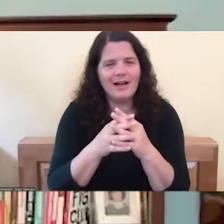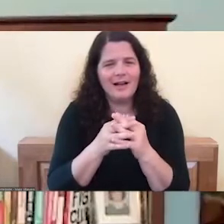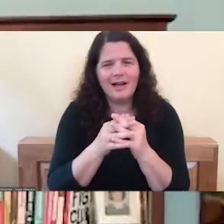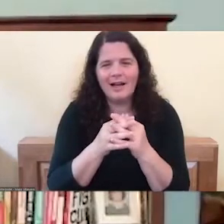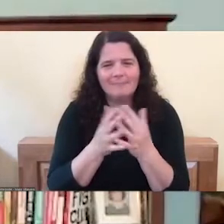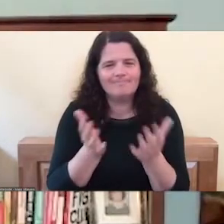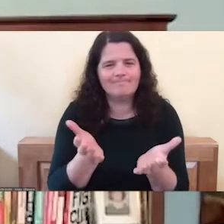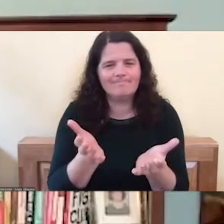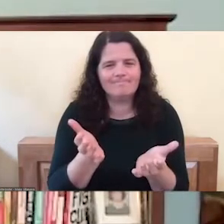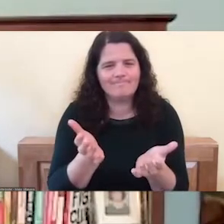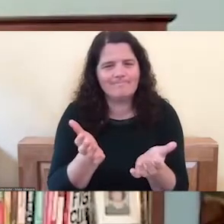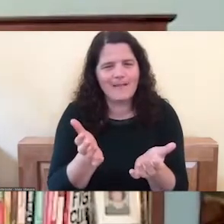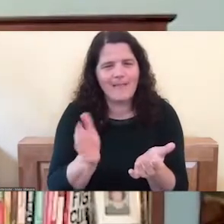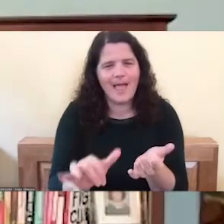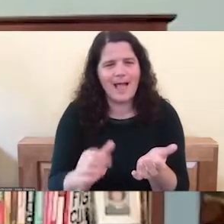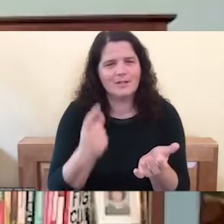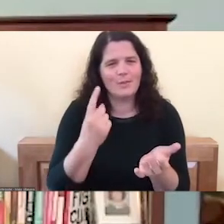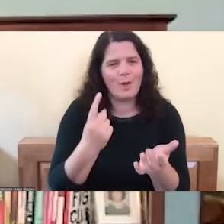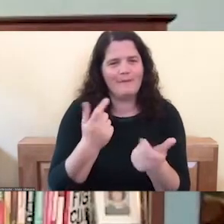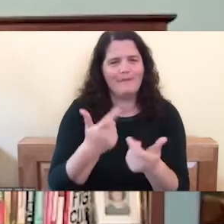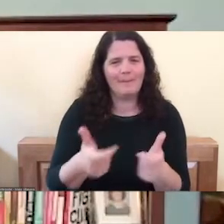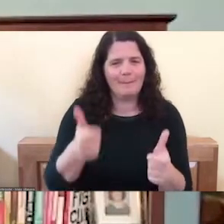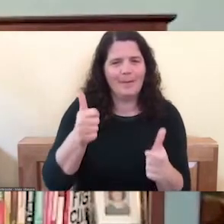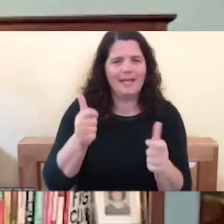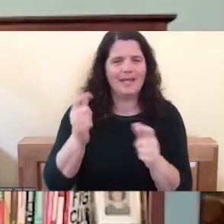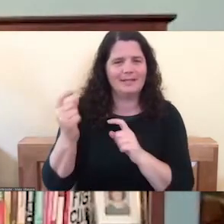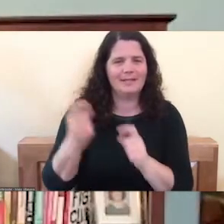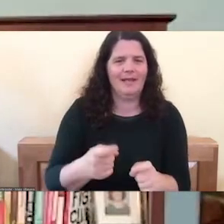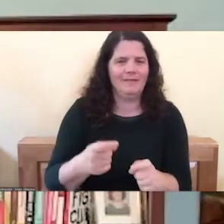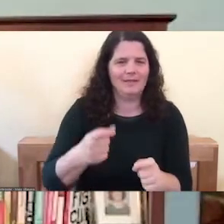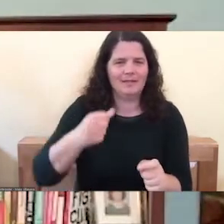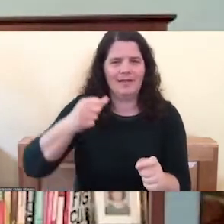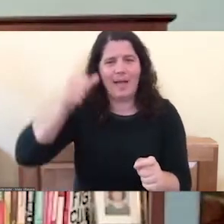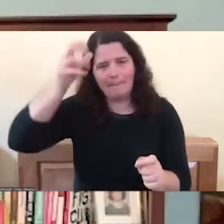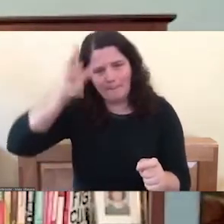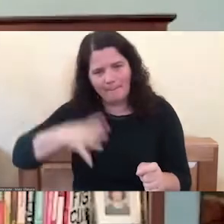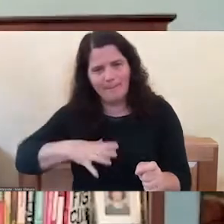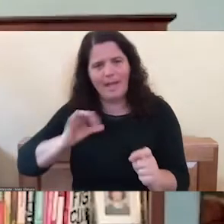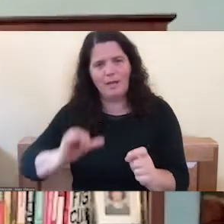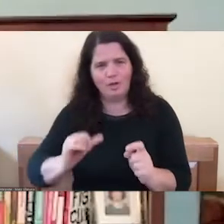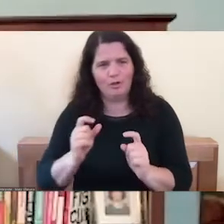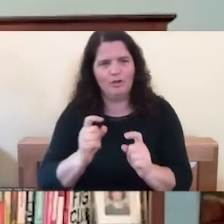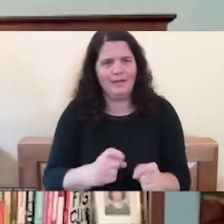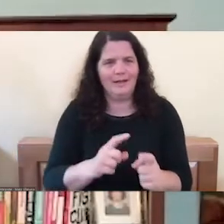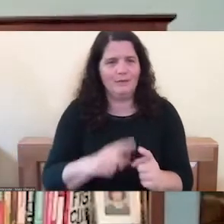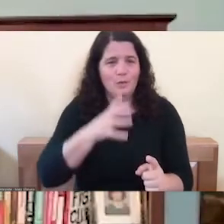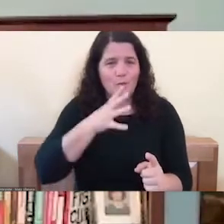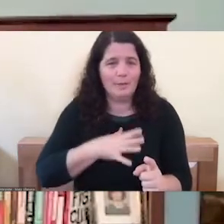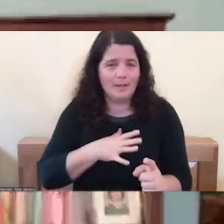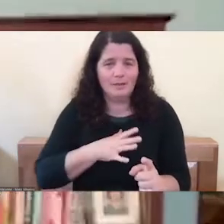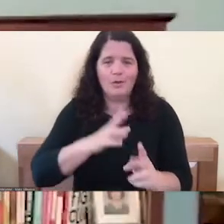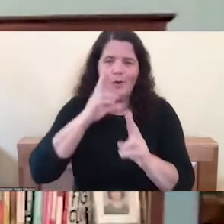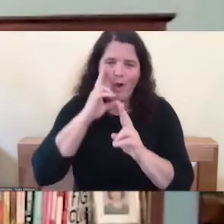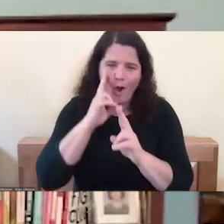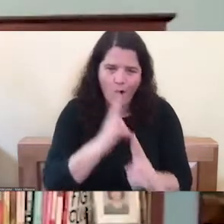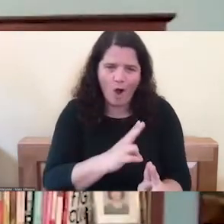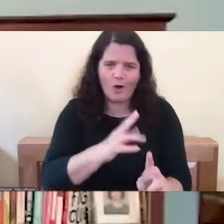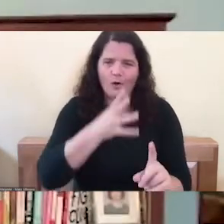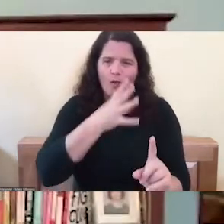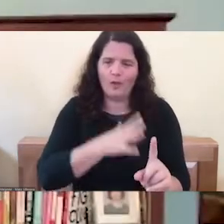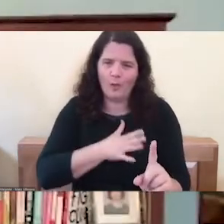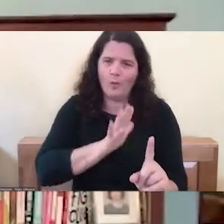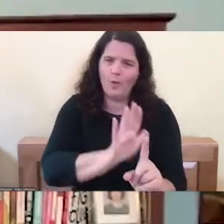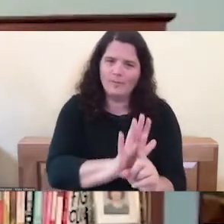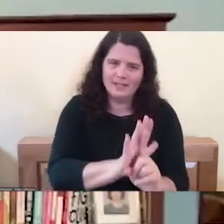that, I think that's one of the biggest gifts men could give to women is to honor their fierceness because